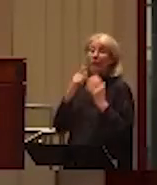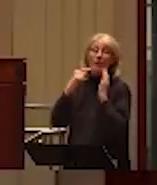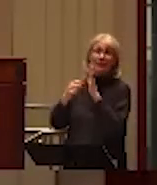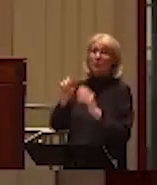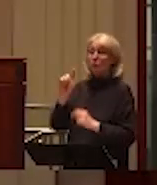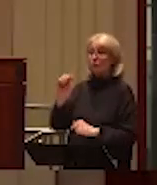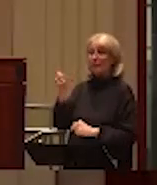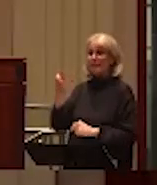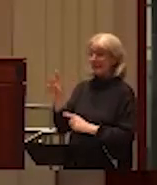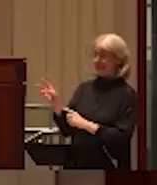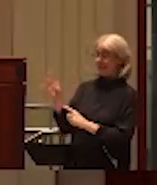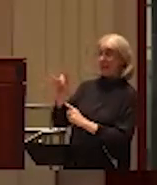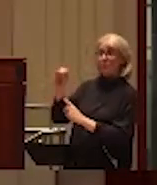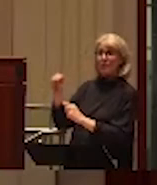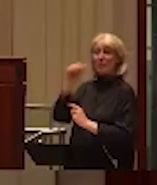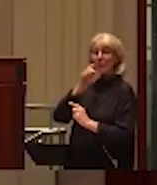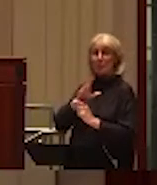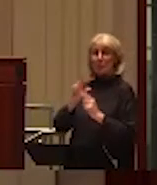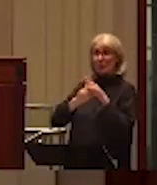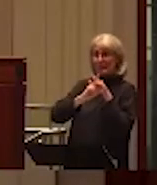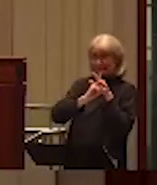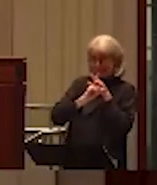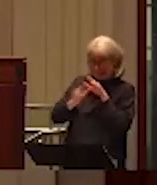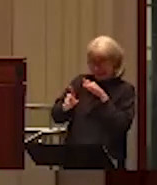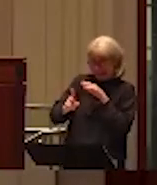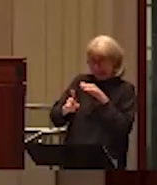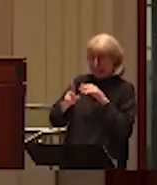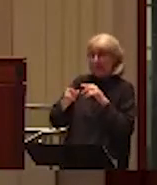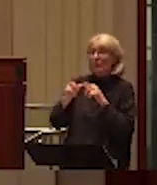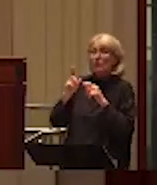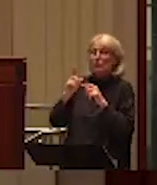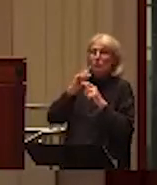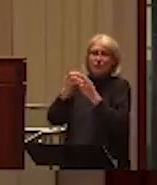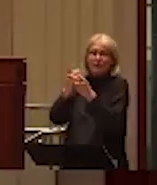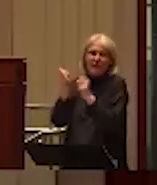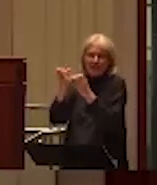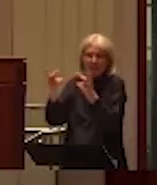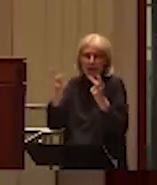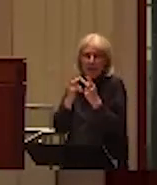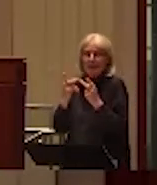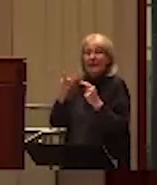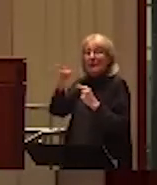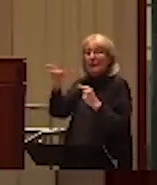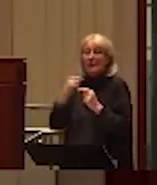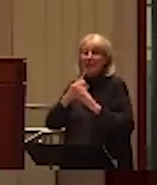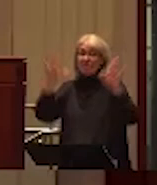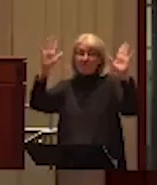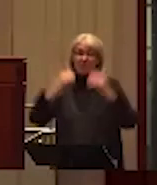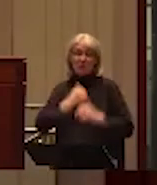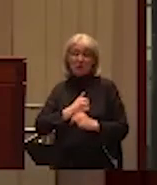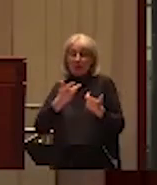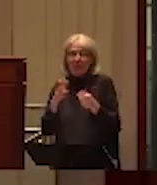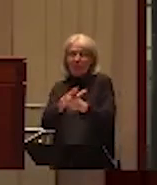women seeking shelter from a domestic violence shelter were turned away because there weren't enough beds. We're nowhere near an adequate